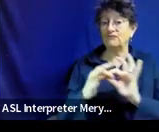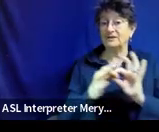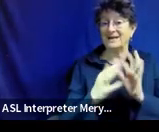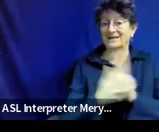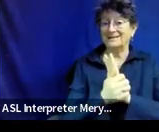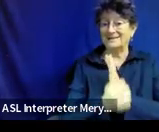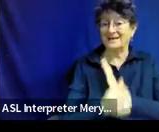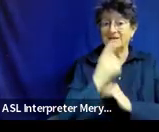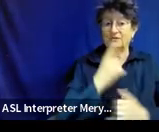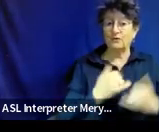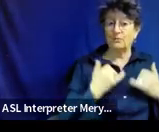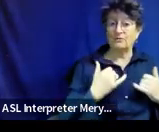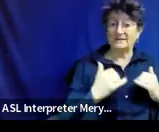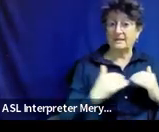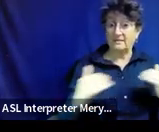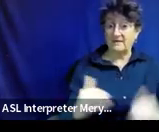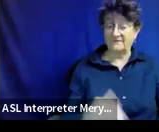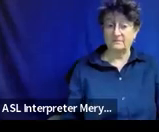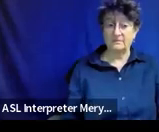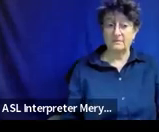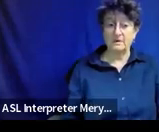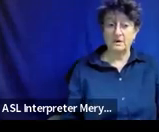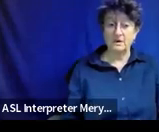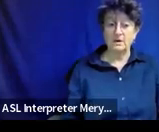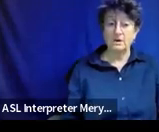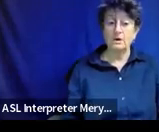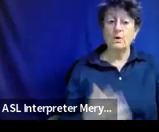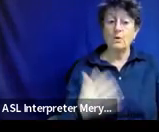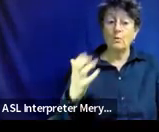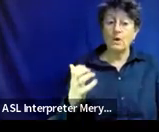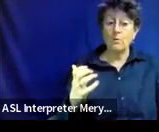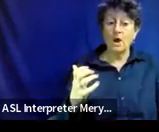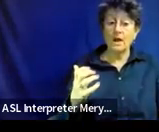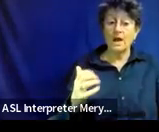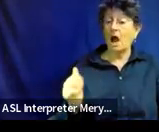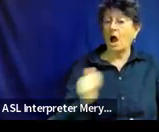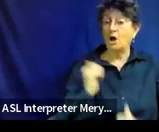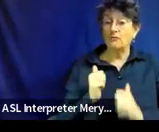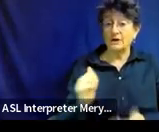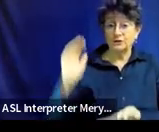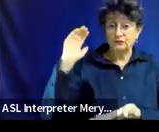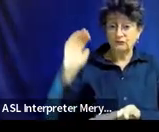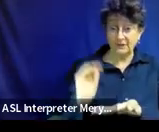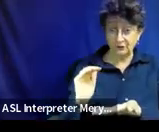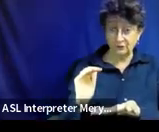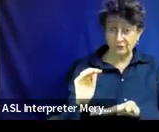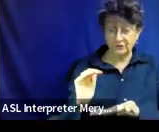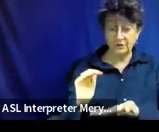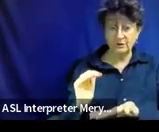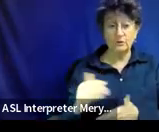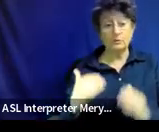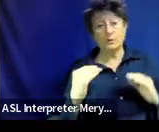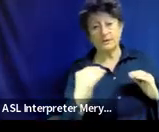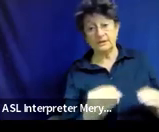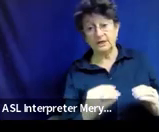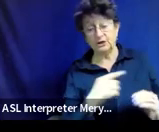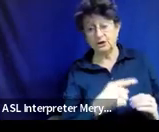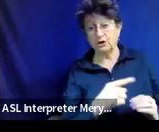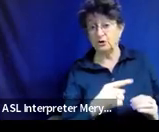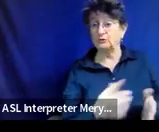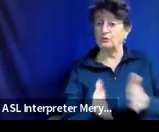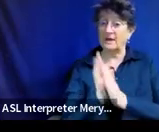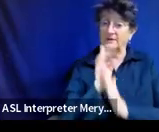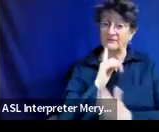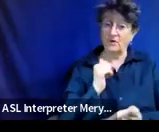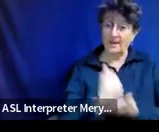So we want the number of regressions to be reduced. We're going to teach Nina to request help. So your goal is